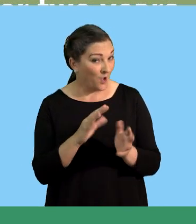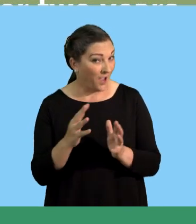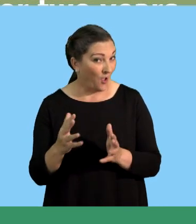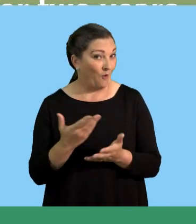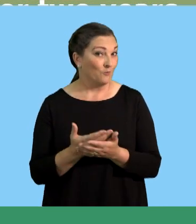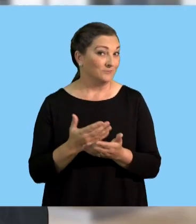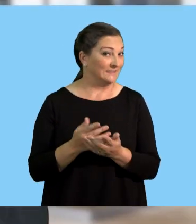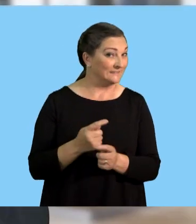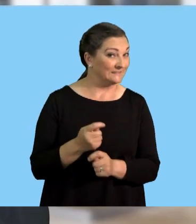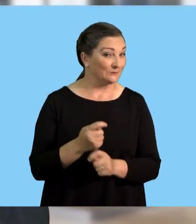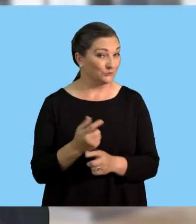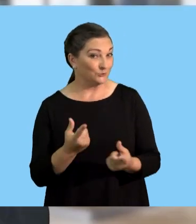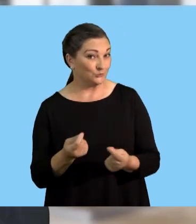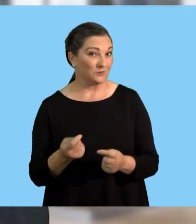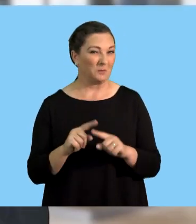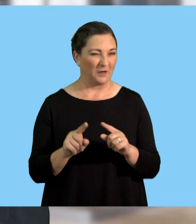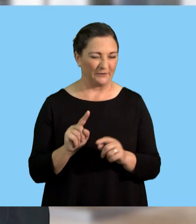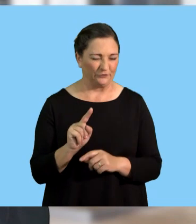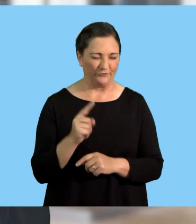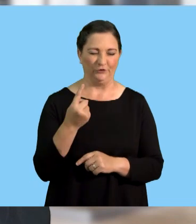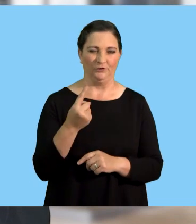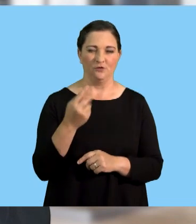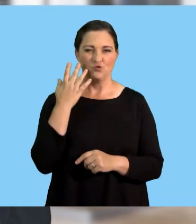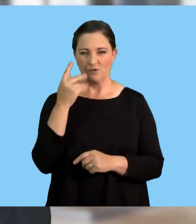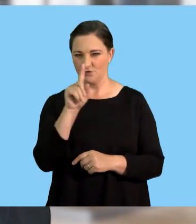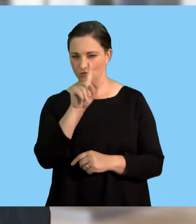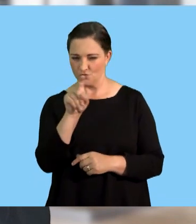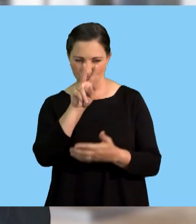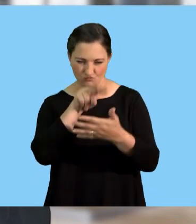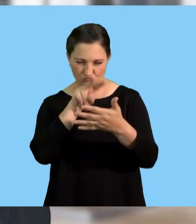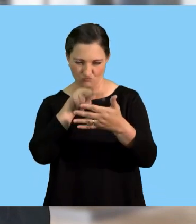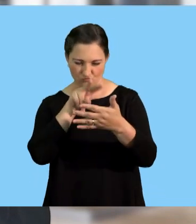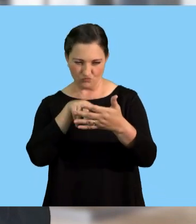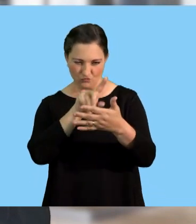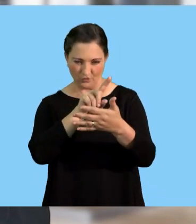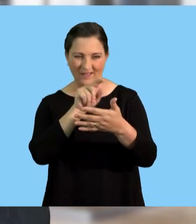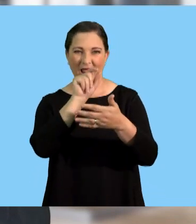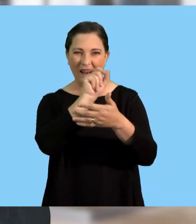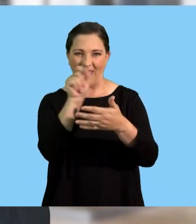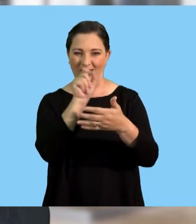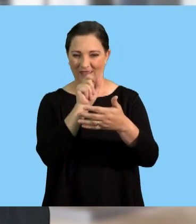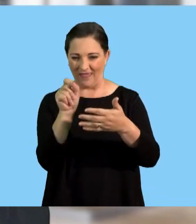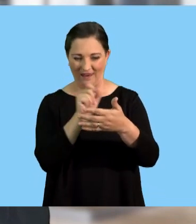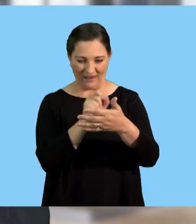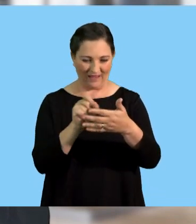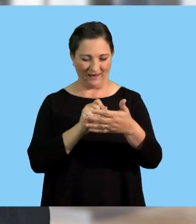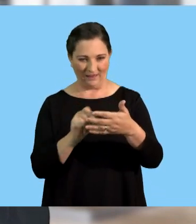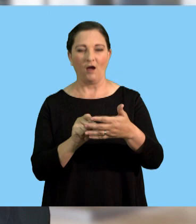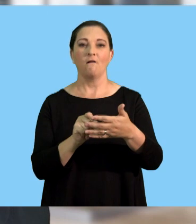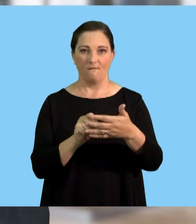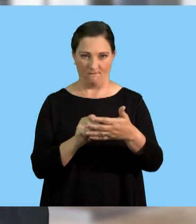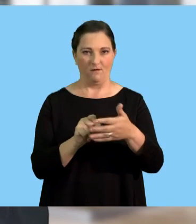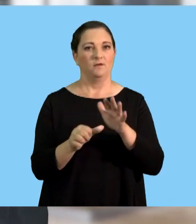you tricks that you will use. But what is key is to underline the most important information